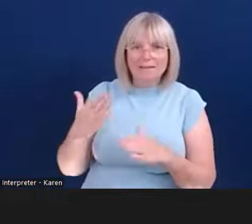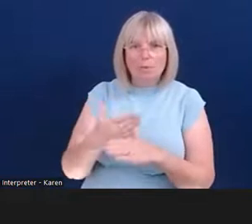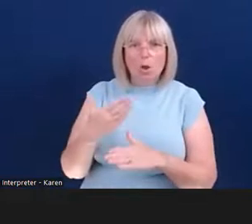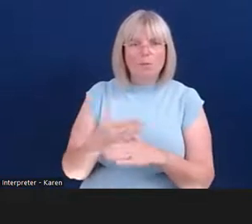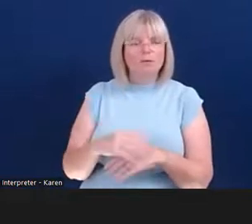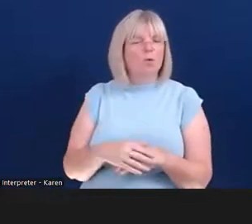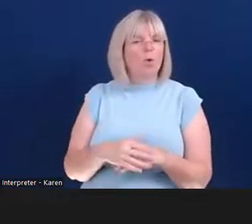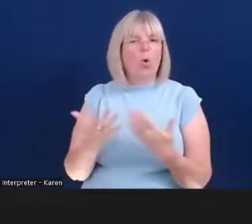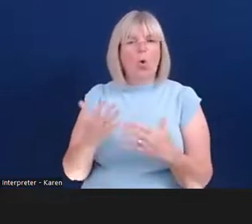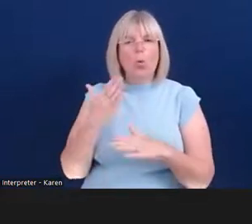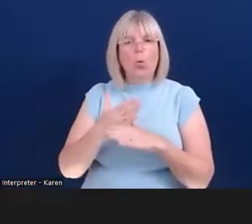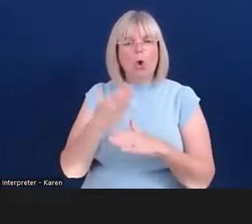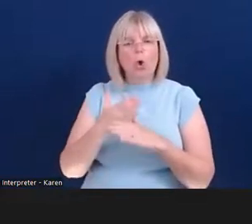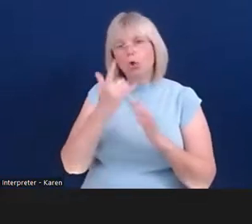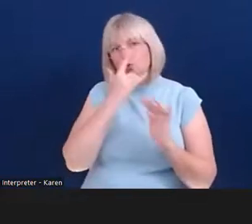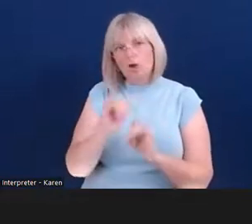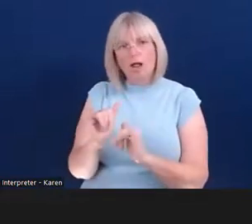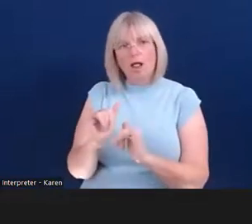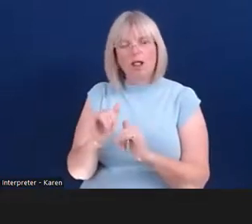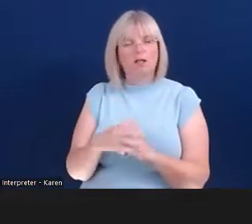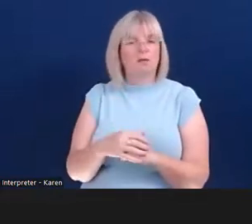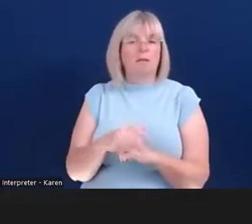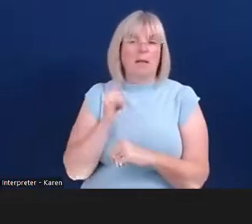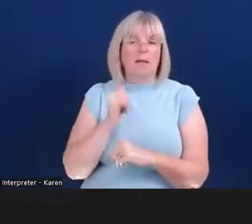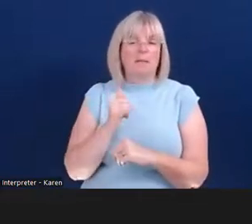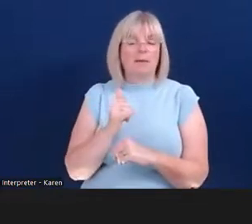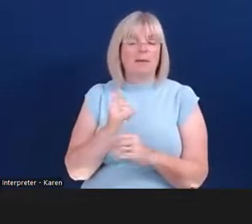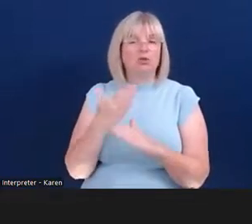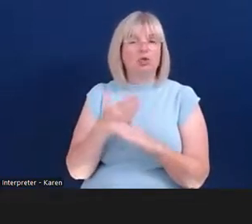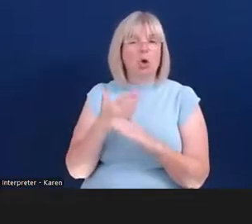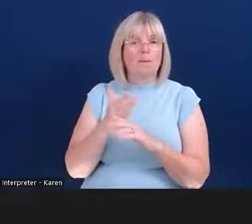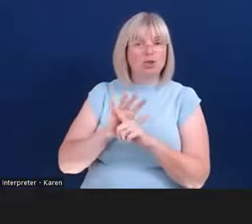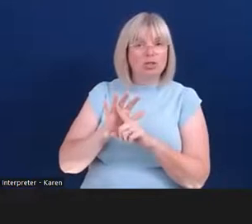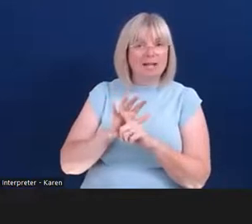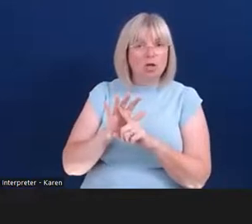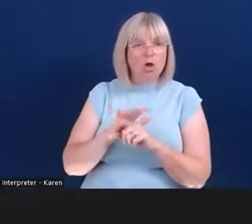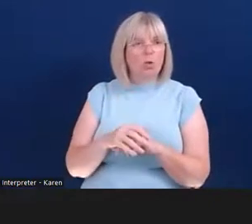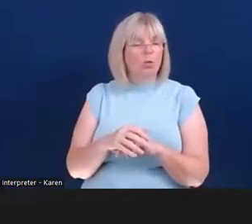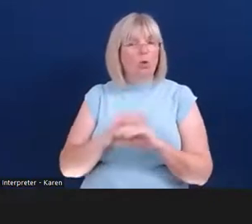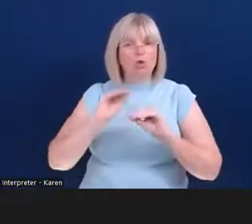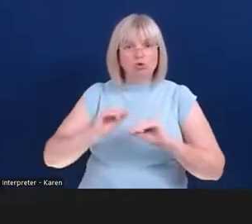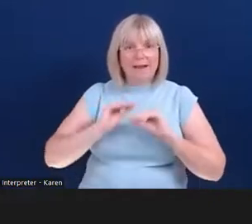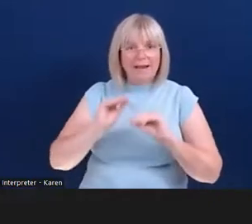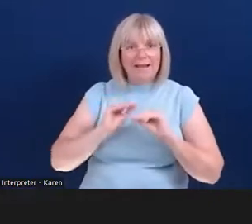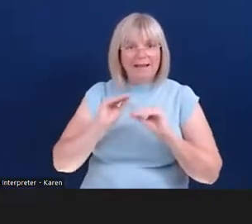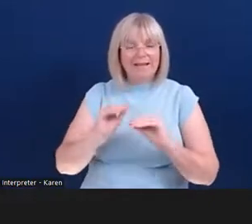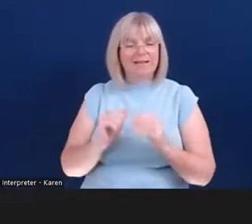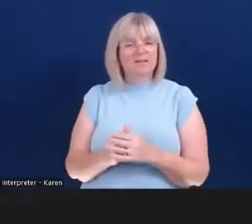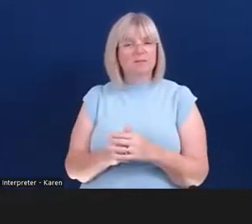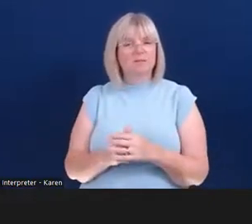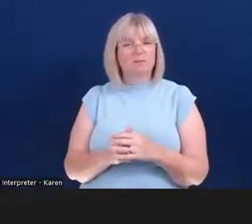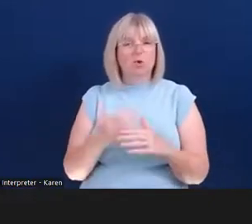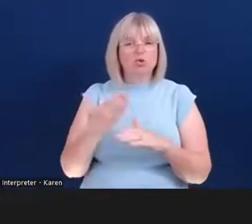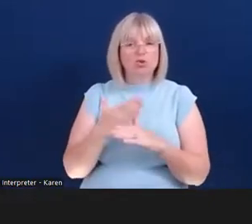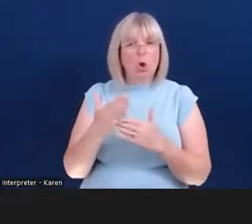job sharing, job shadowing, trainees, basic bits and pieces, internships, studentships, you're already meeting